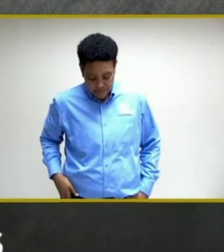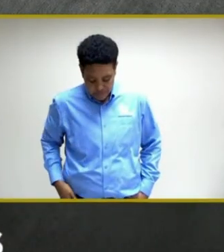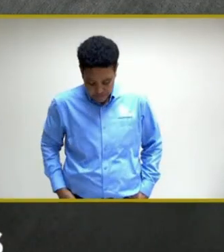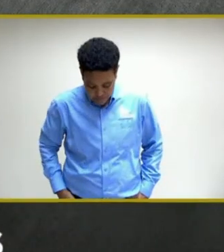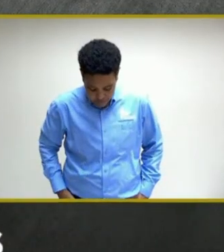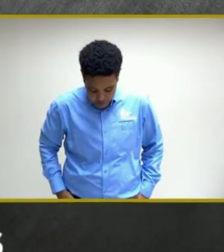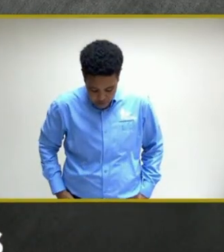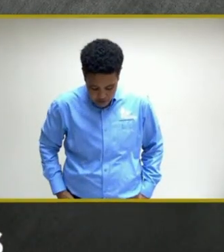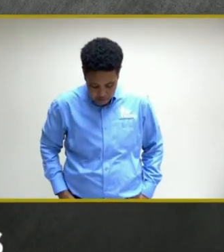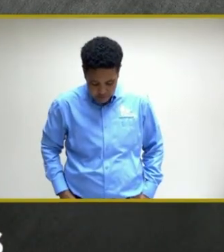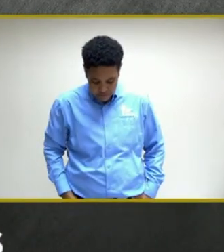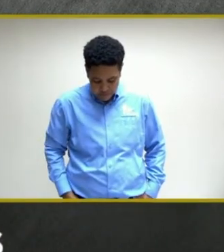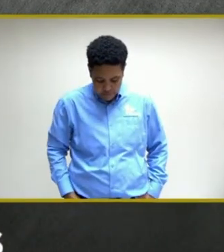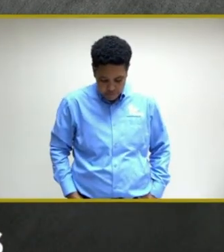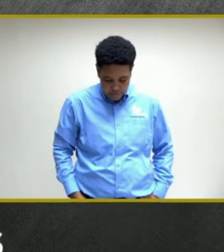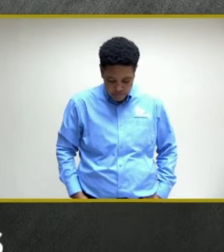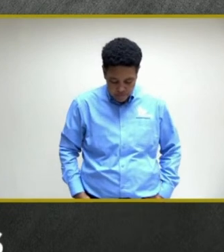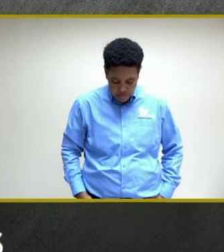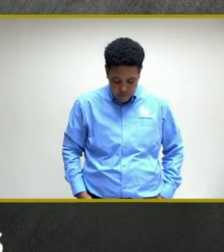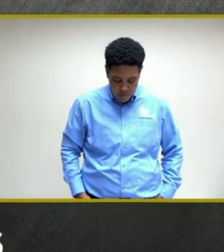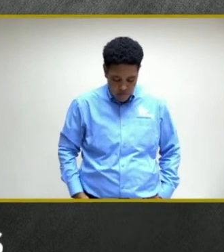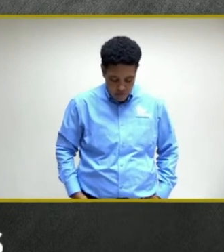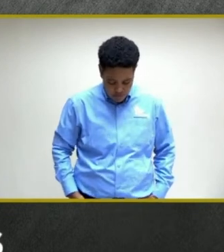Good evening.